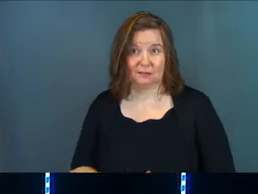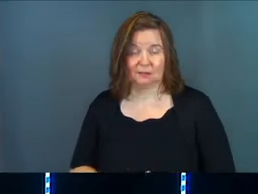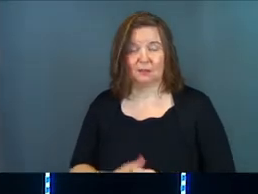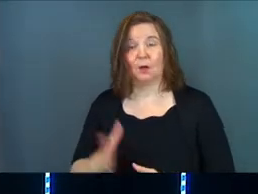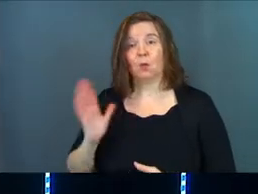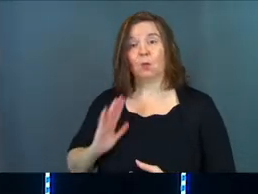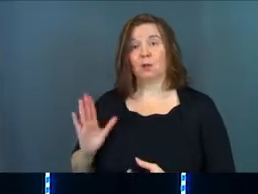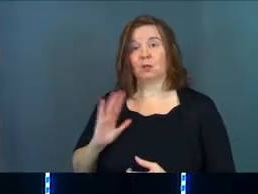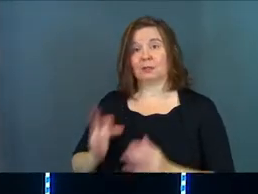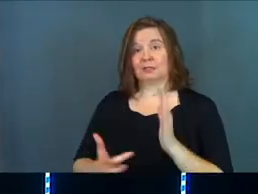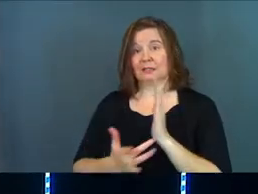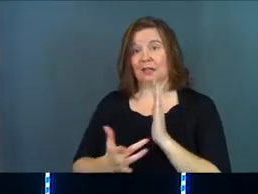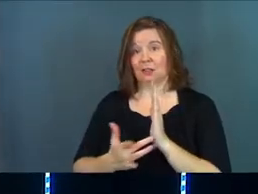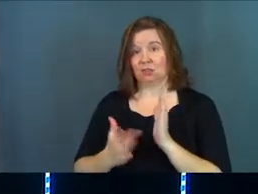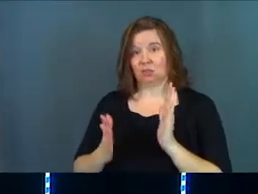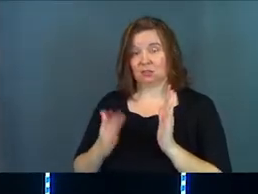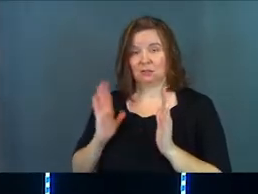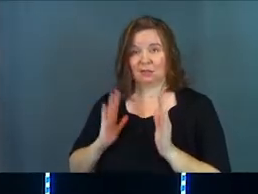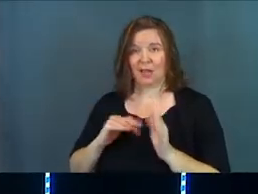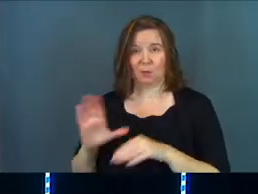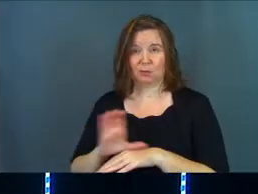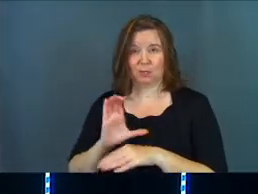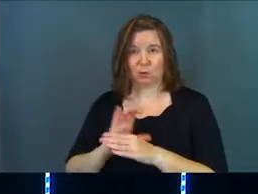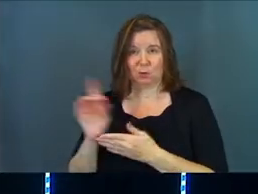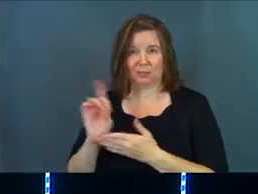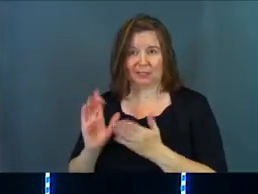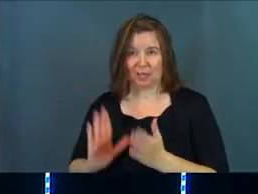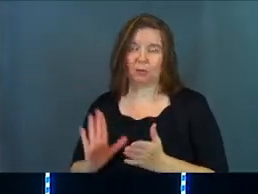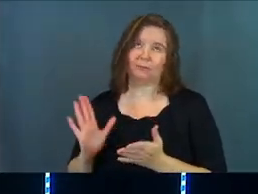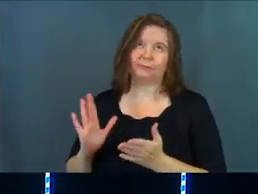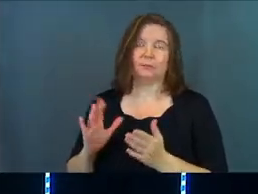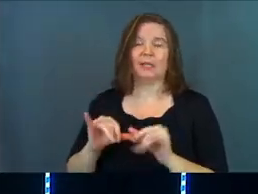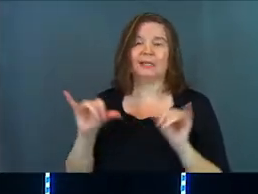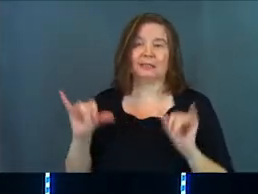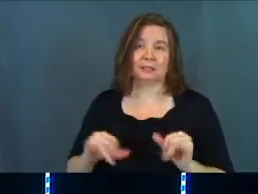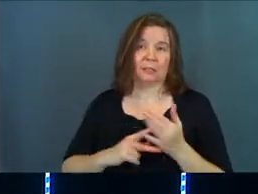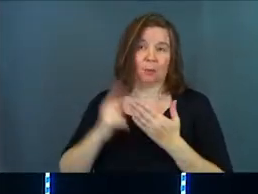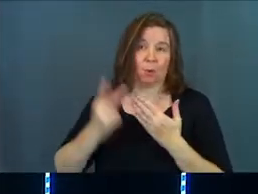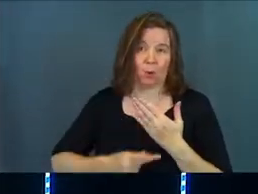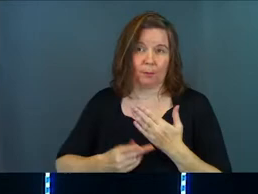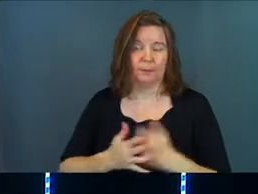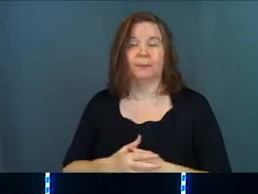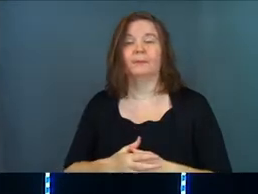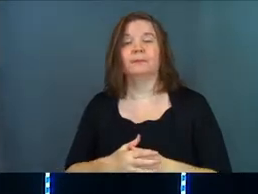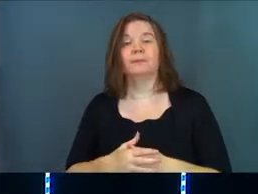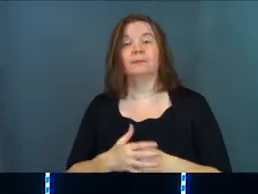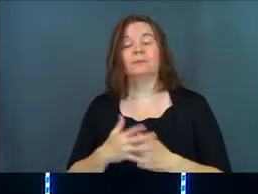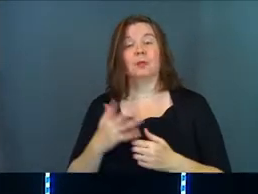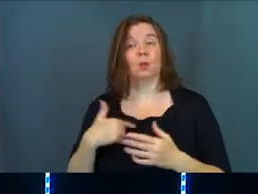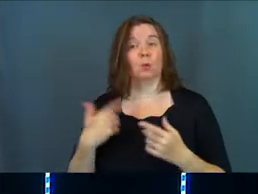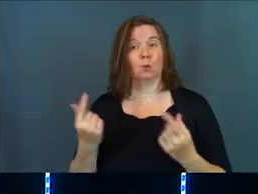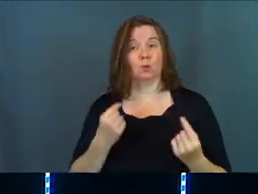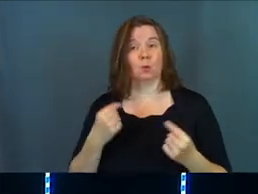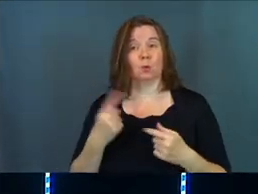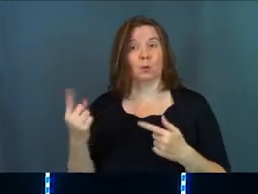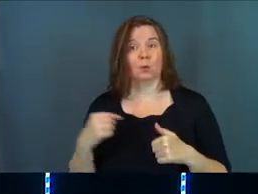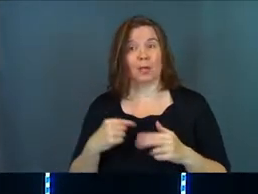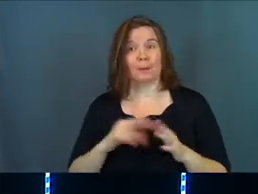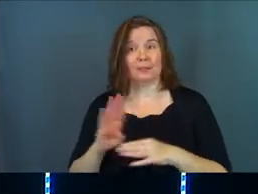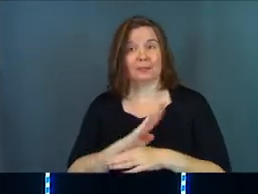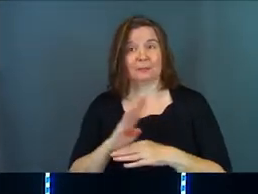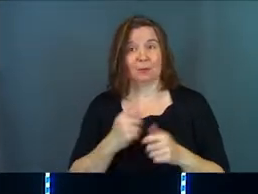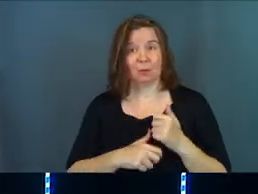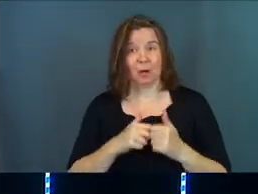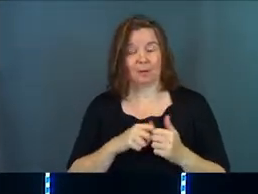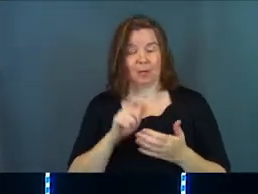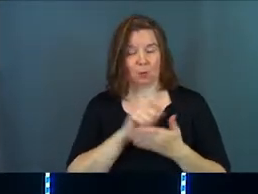When I used to be in technology, I was a computer designer or a systems programmer, and what we would do is we would come to business